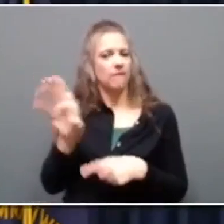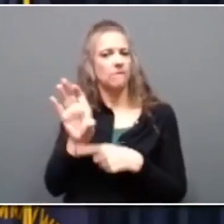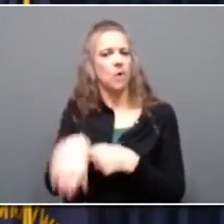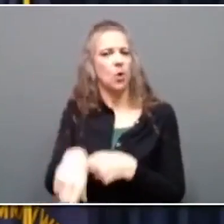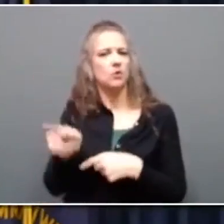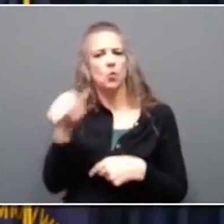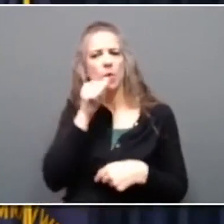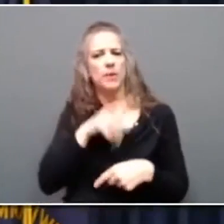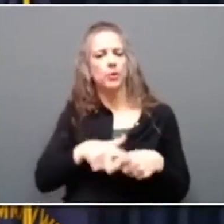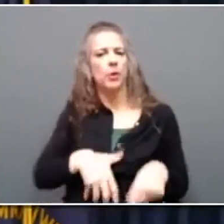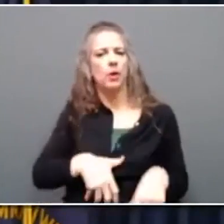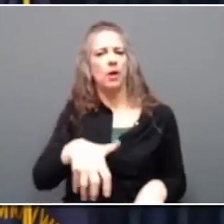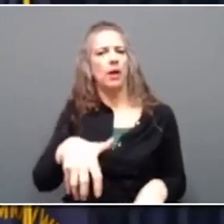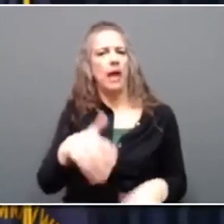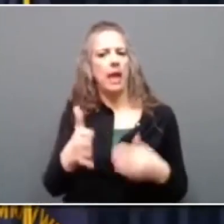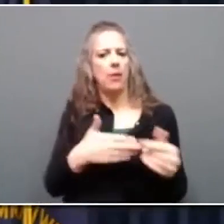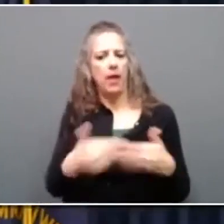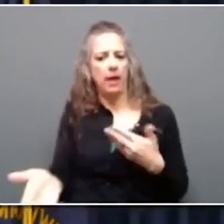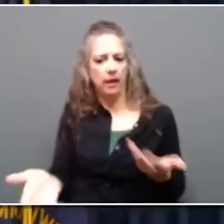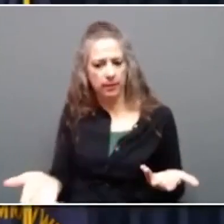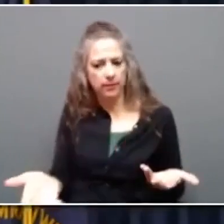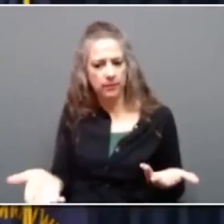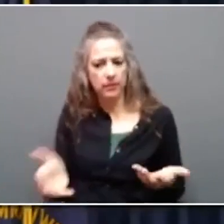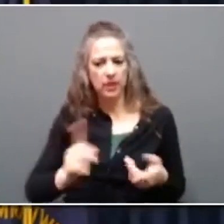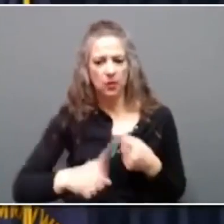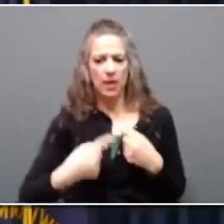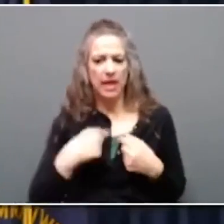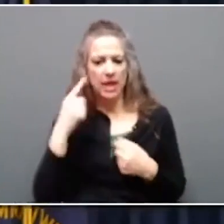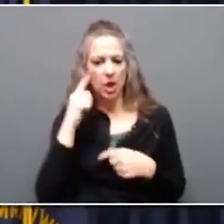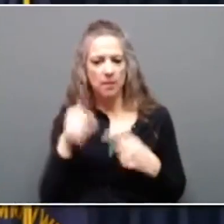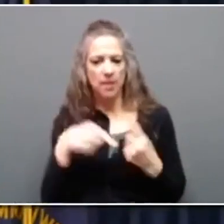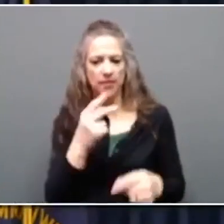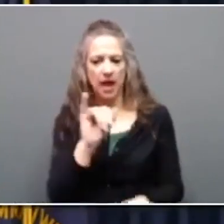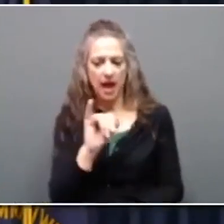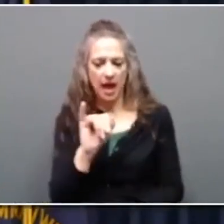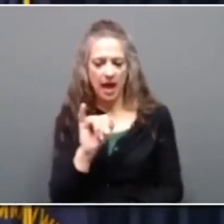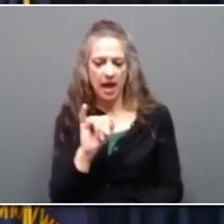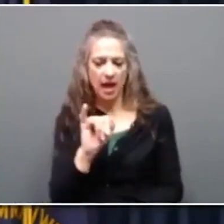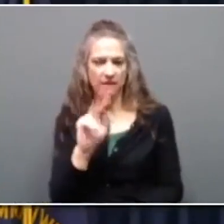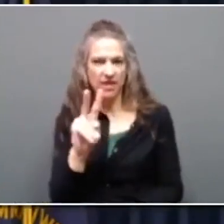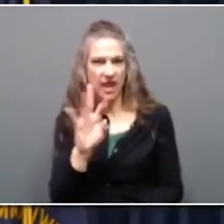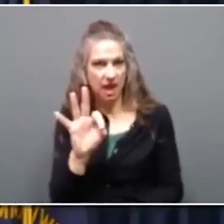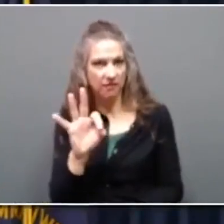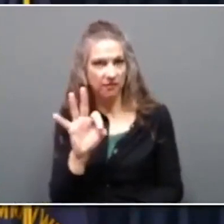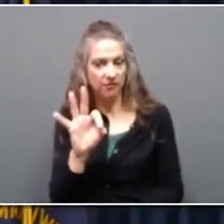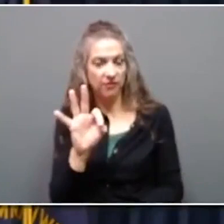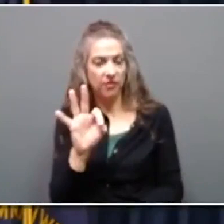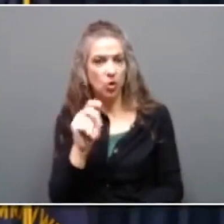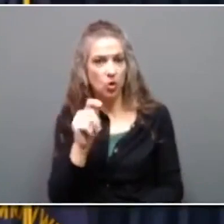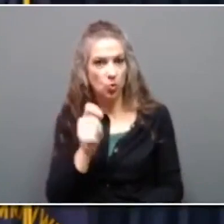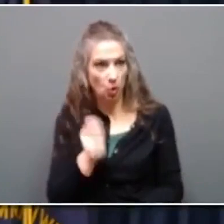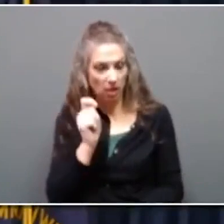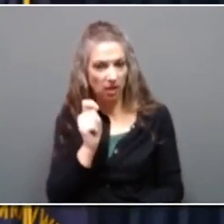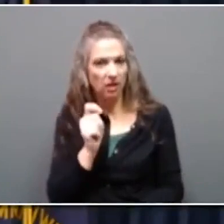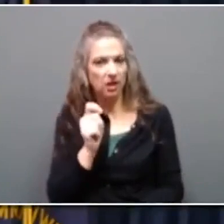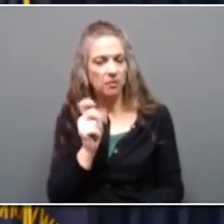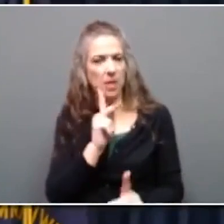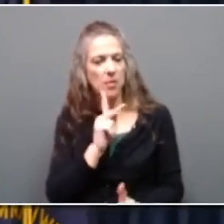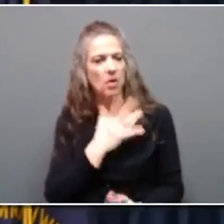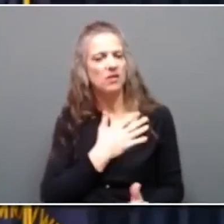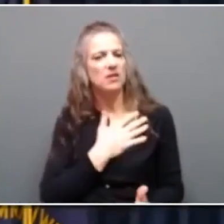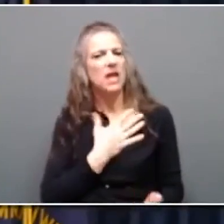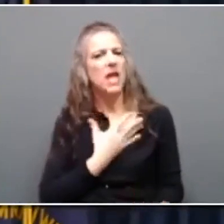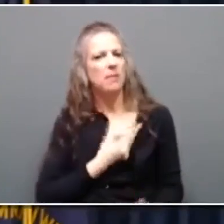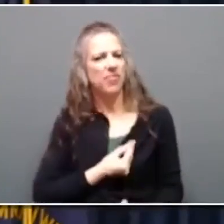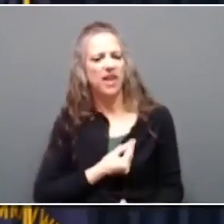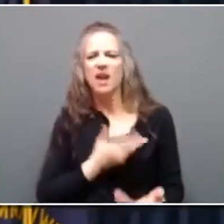So when we hear about the IVF ruling, it thankfully brings out people's empathy. You know, whether you were pro this or pro